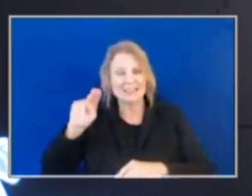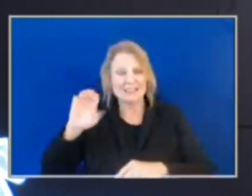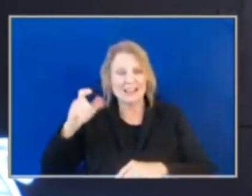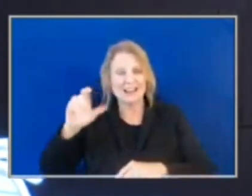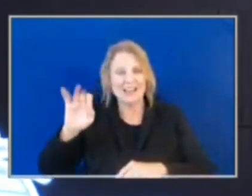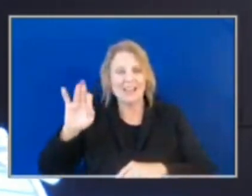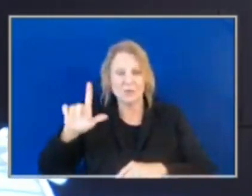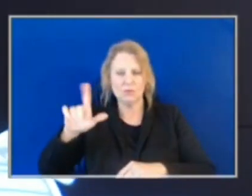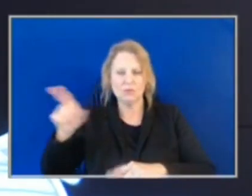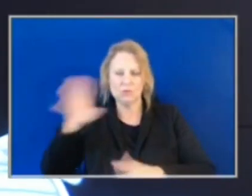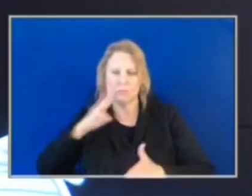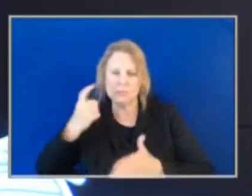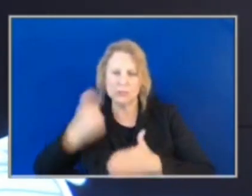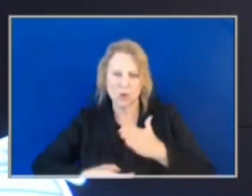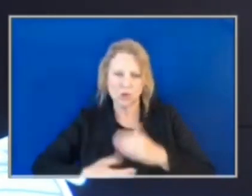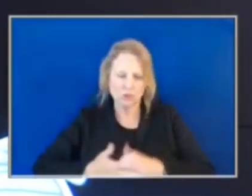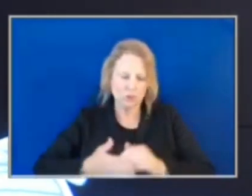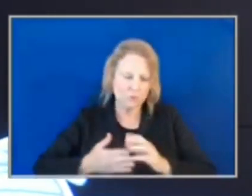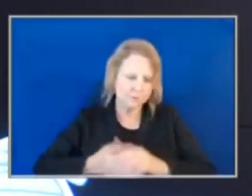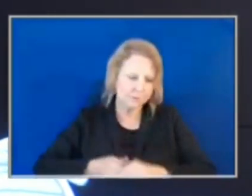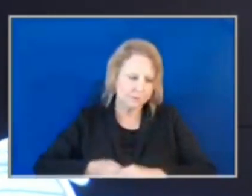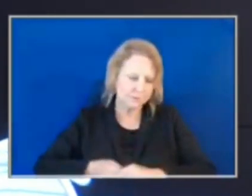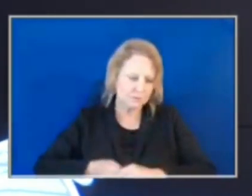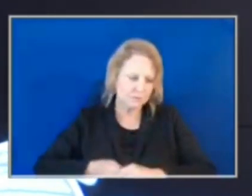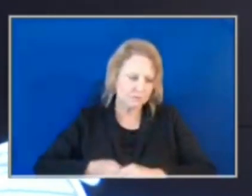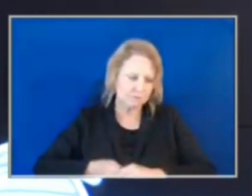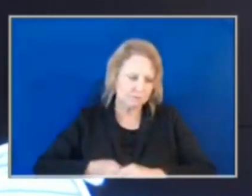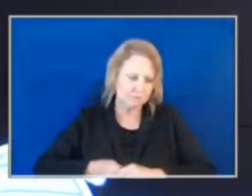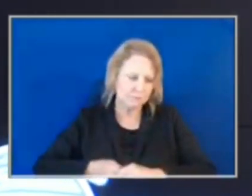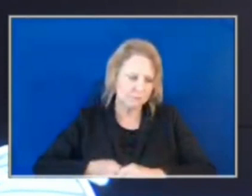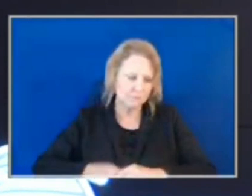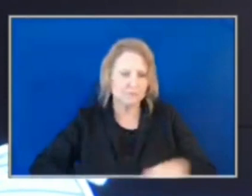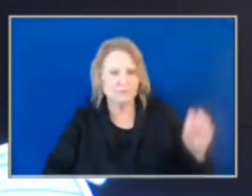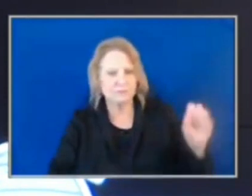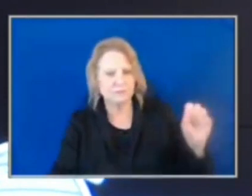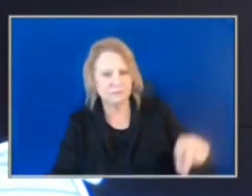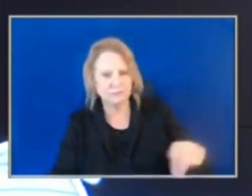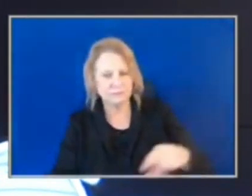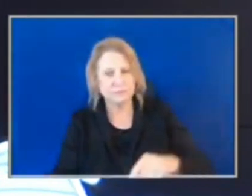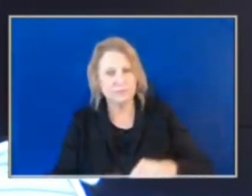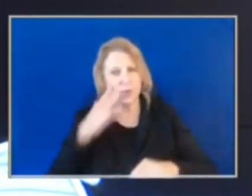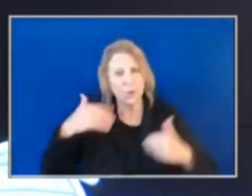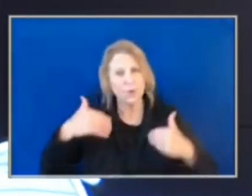Jordan Kudish with Spectrum News. So I know you guys got rid of the juvenile detention center.